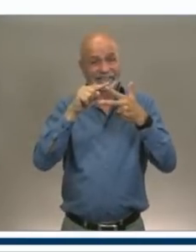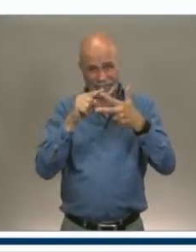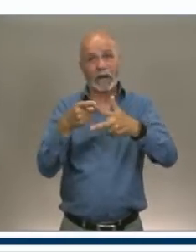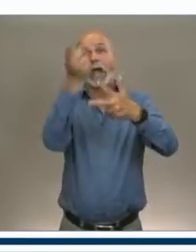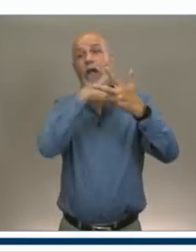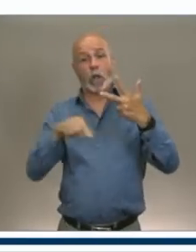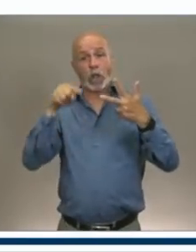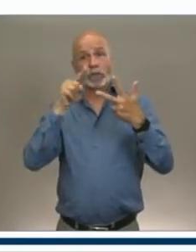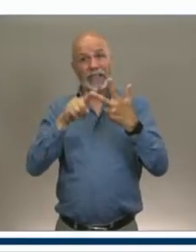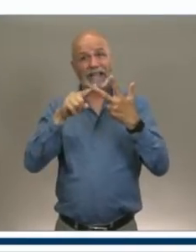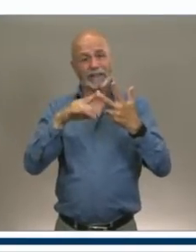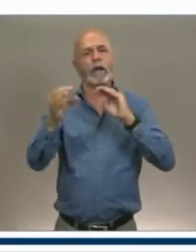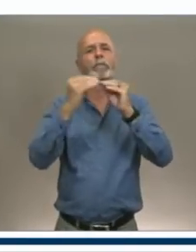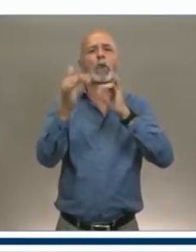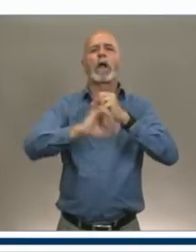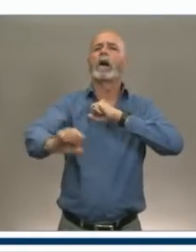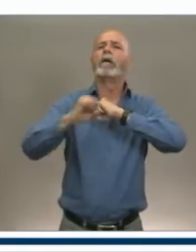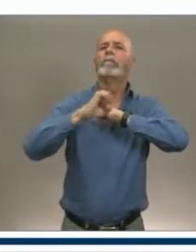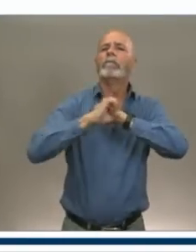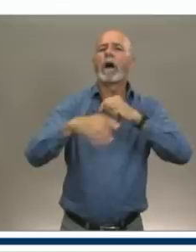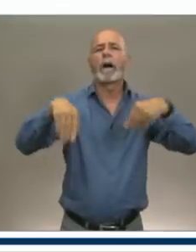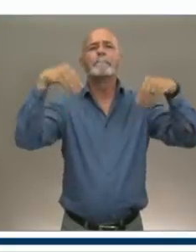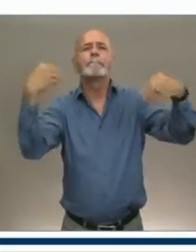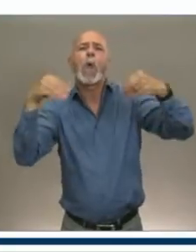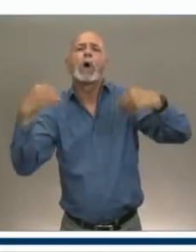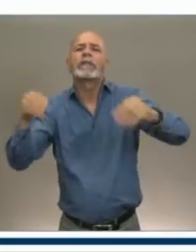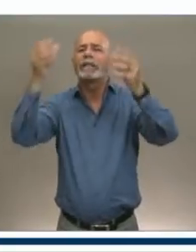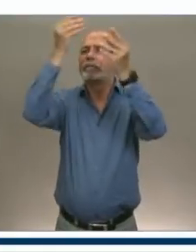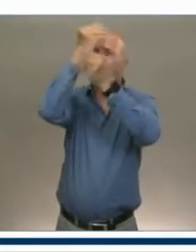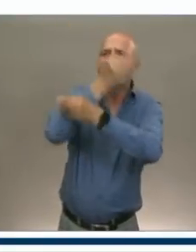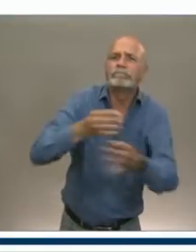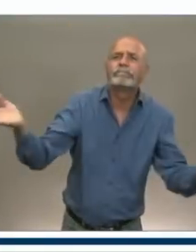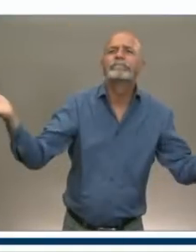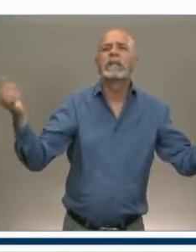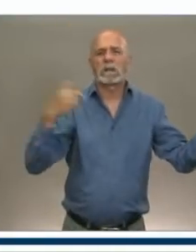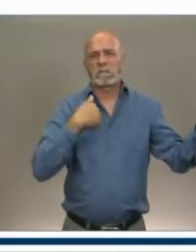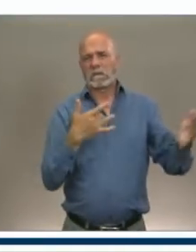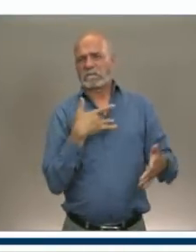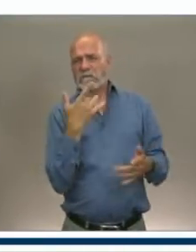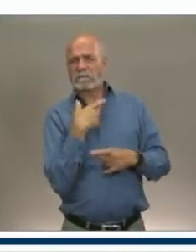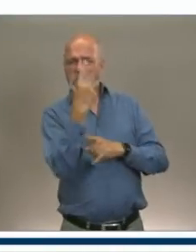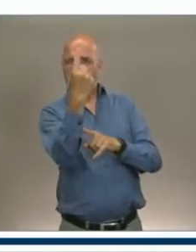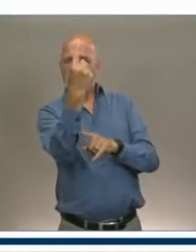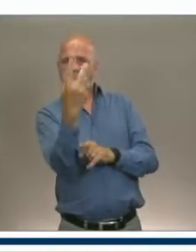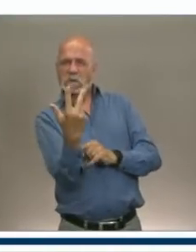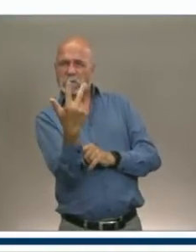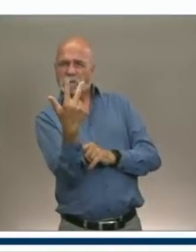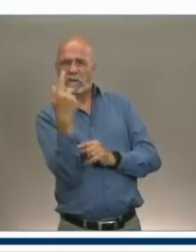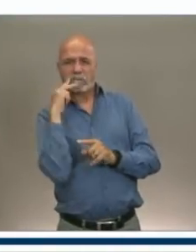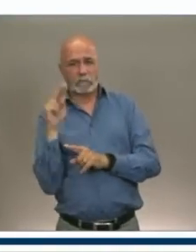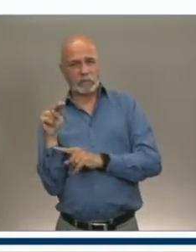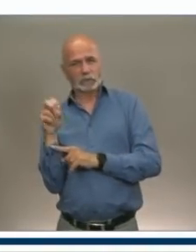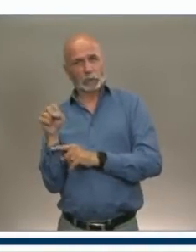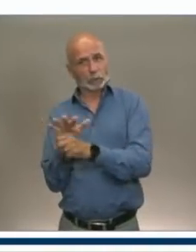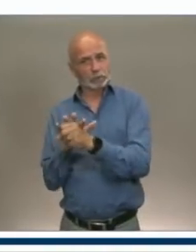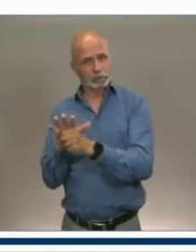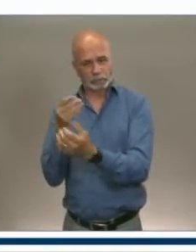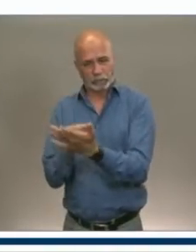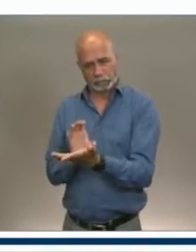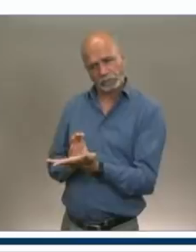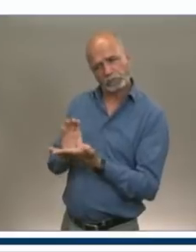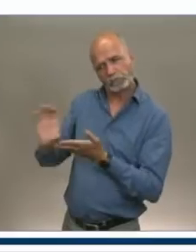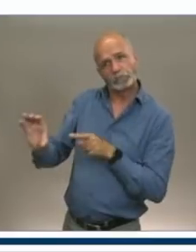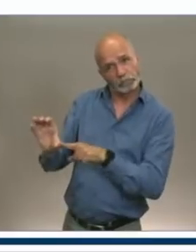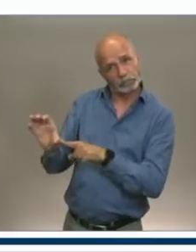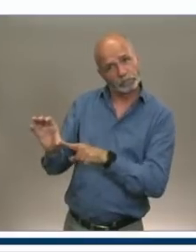province. I believe the breakdown is approximately a third to Nova Scotia, and then there's two